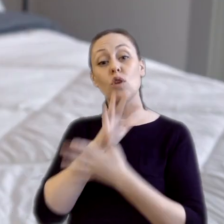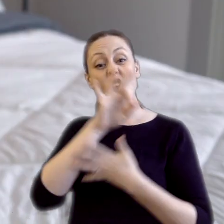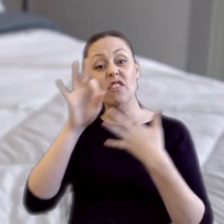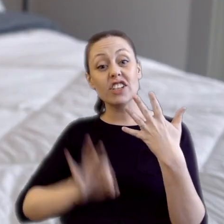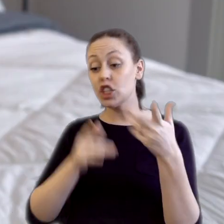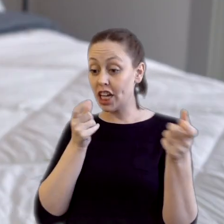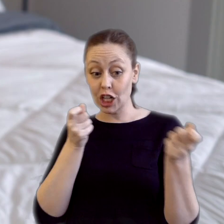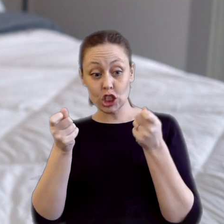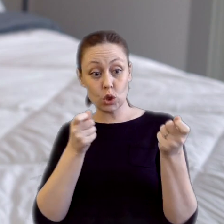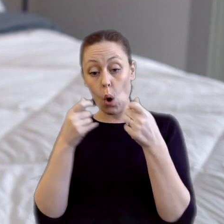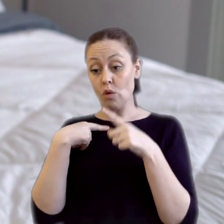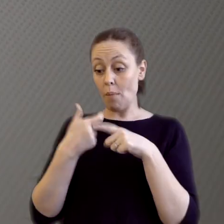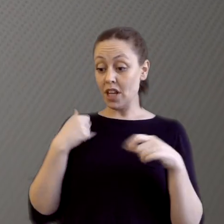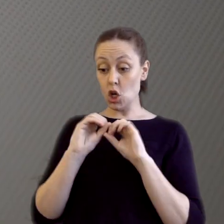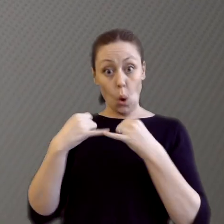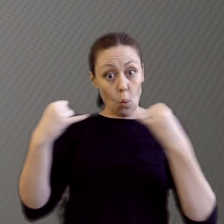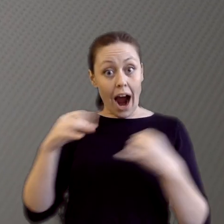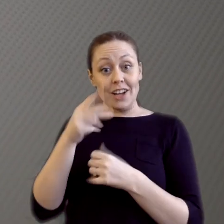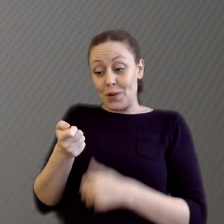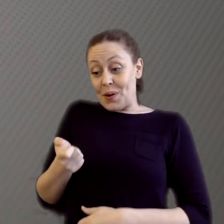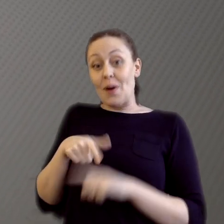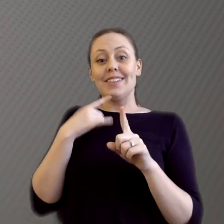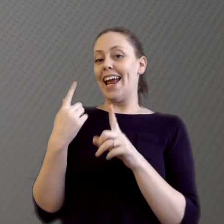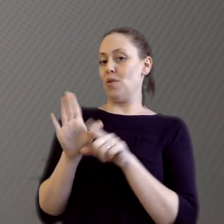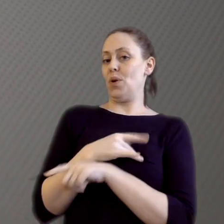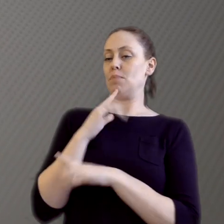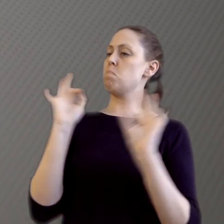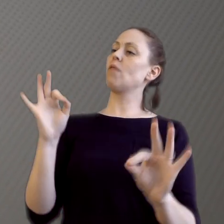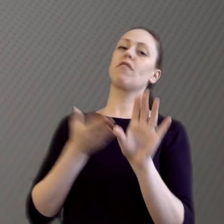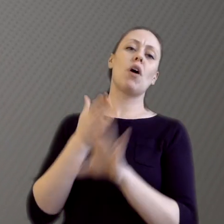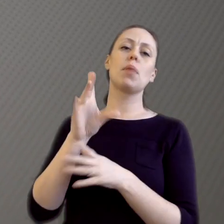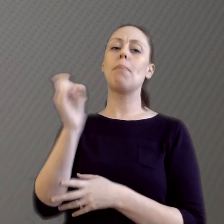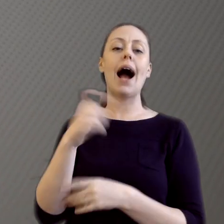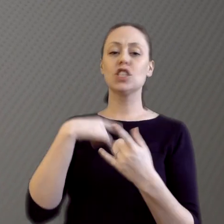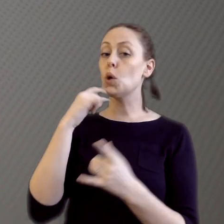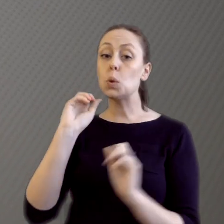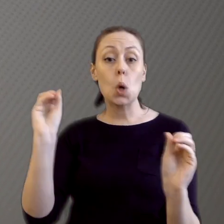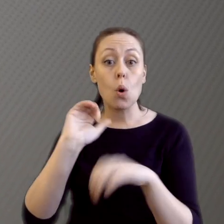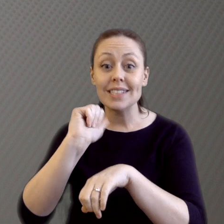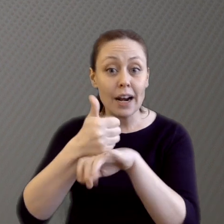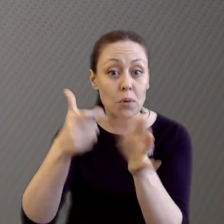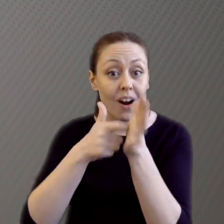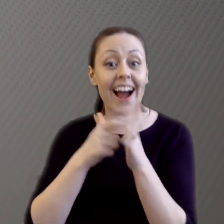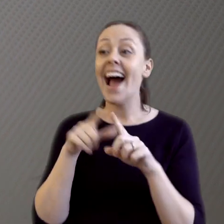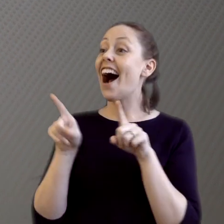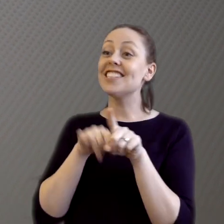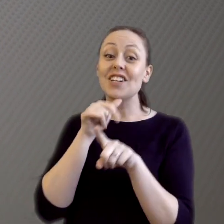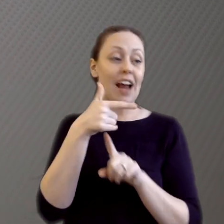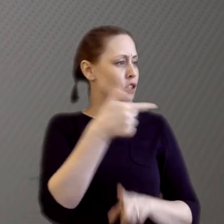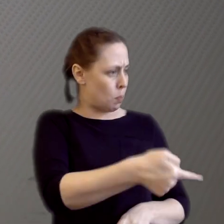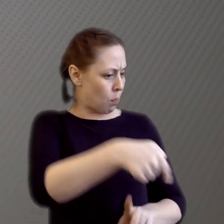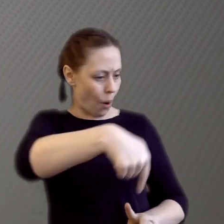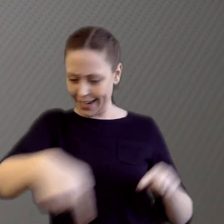controlled through the wireless remote. The remote works straight out of the box. So you don't need any setup. You also don't need to point